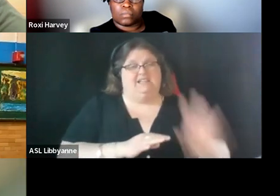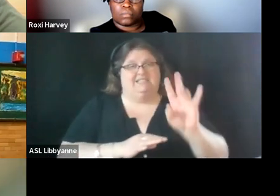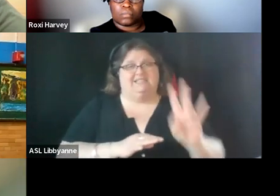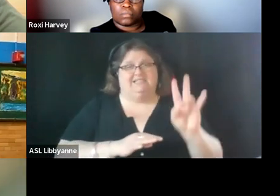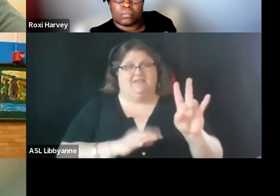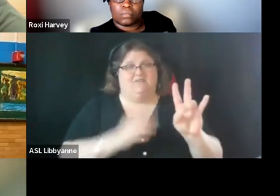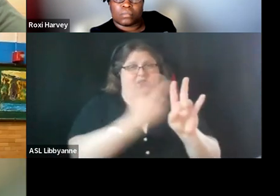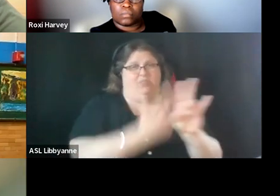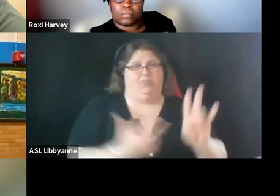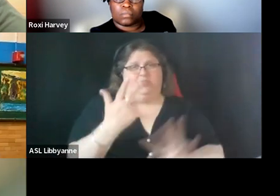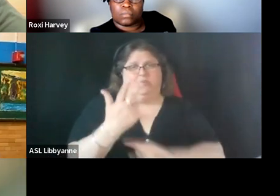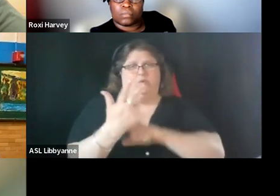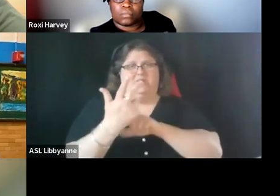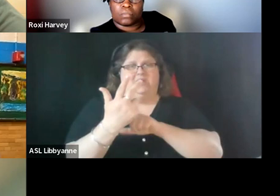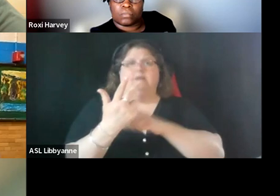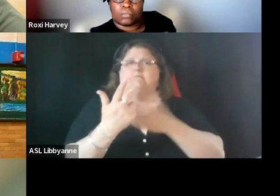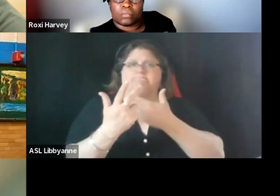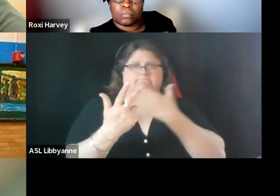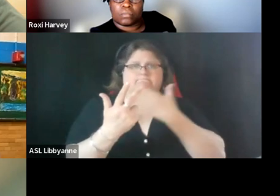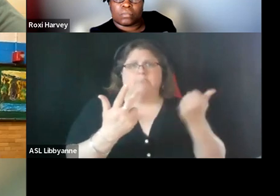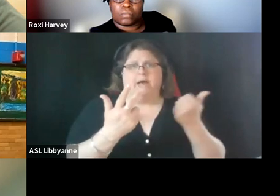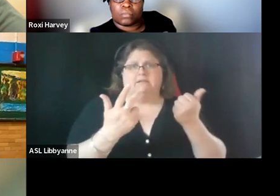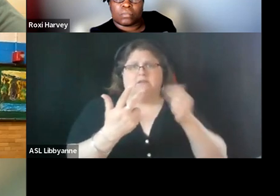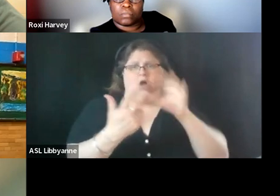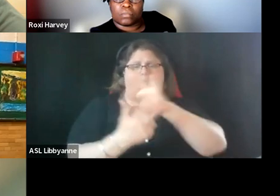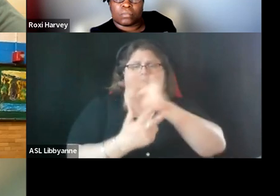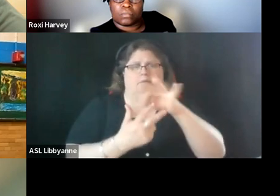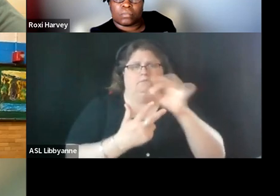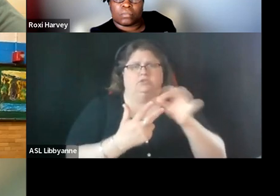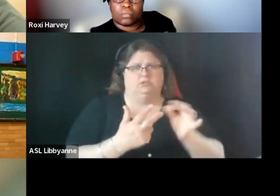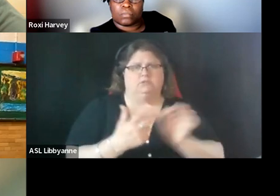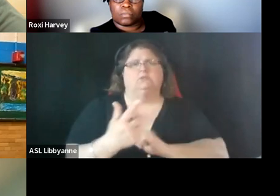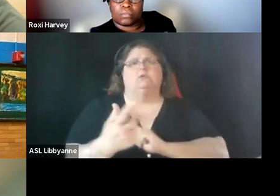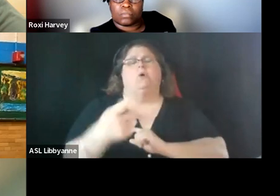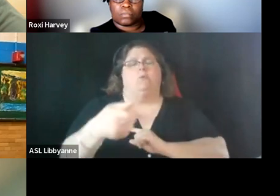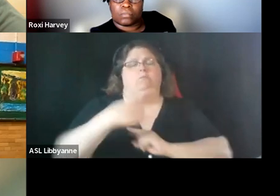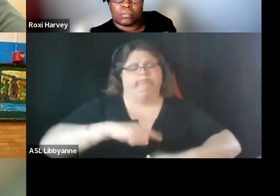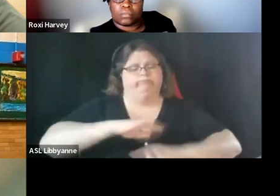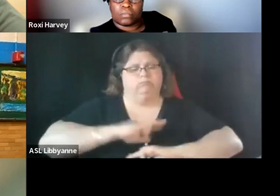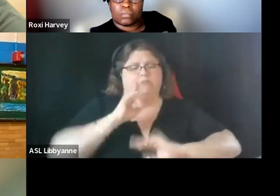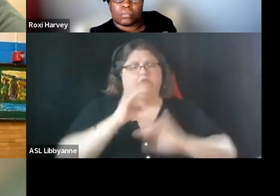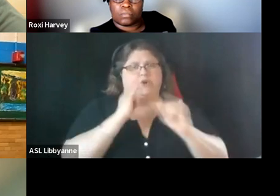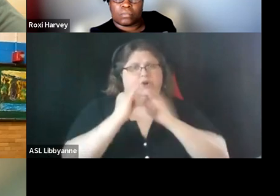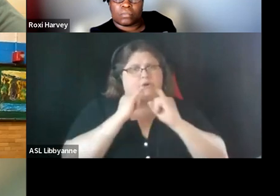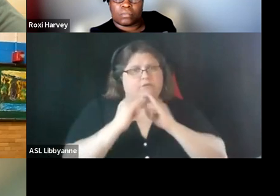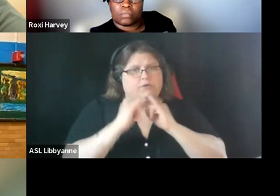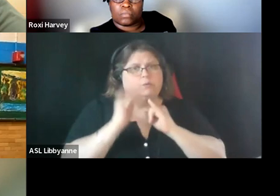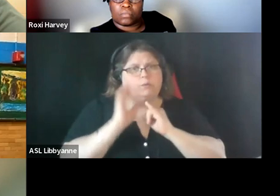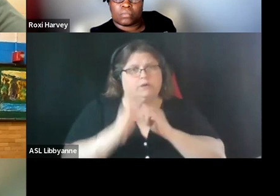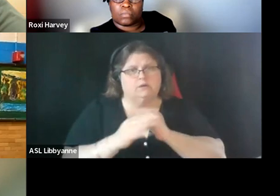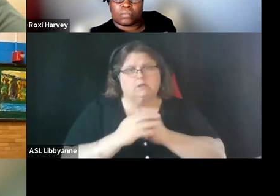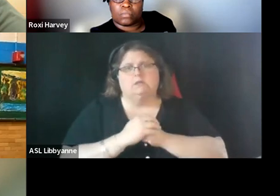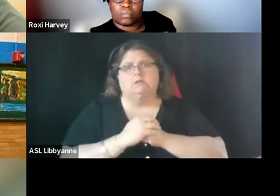advantageous met the criteria for an in an interview um and after you know looking at um